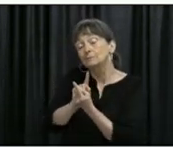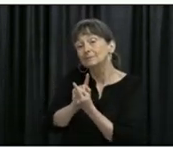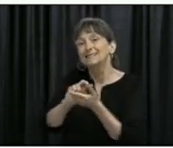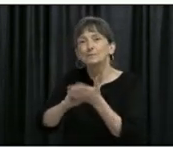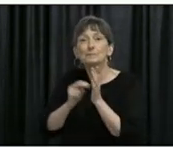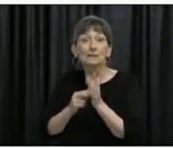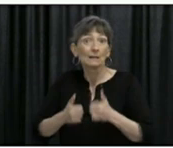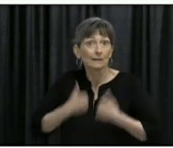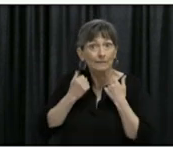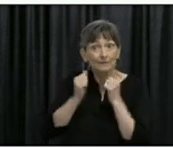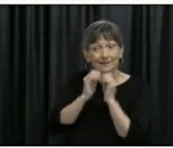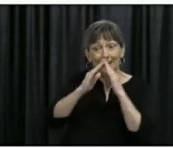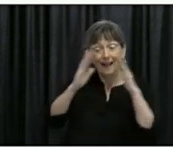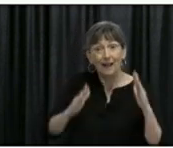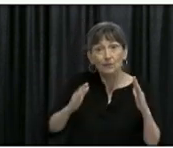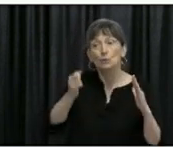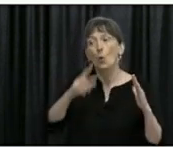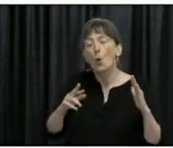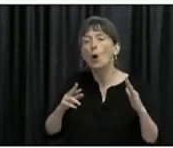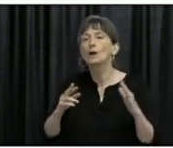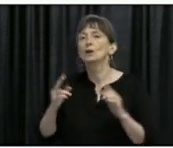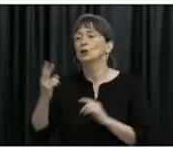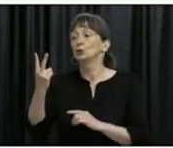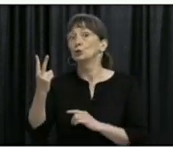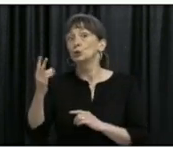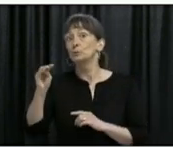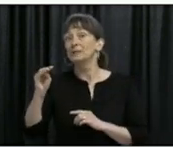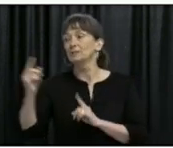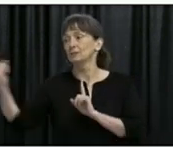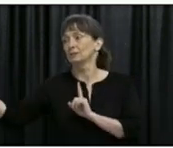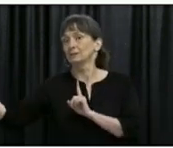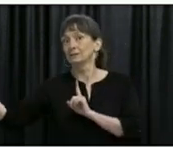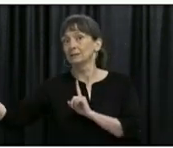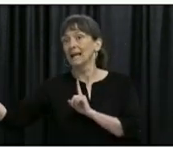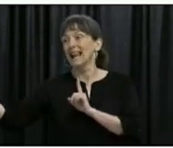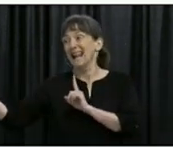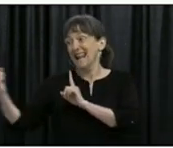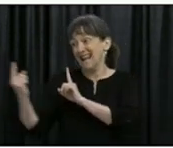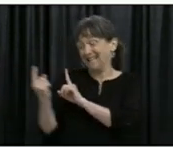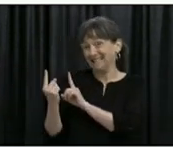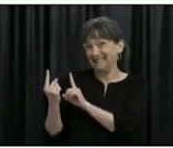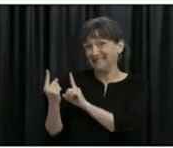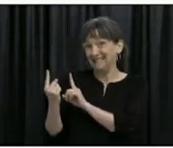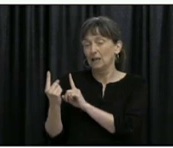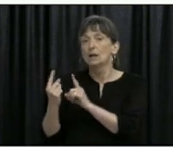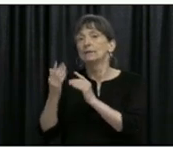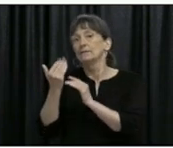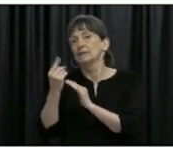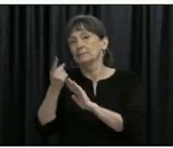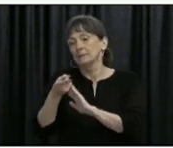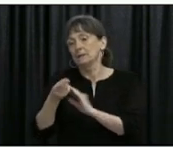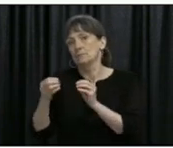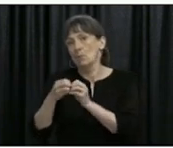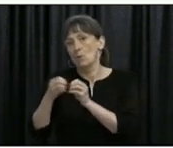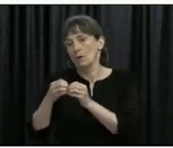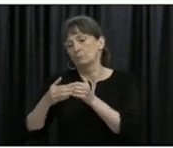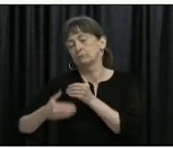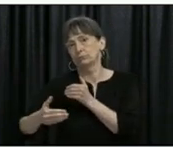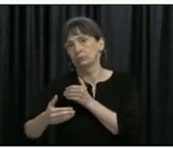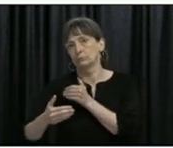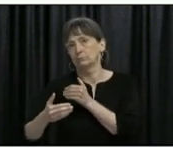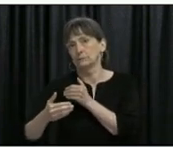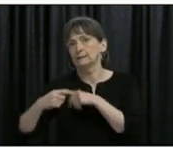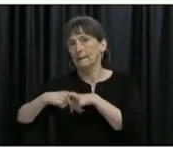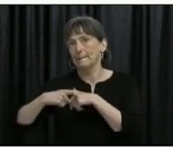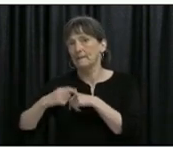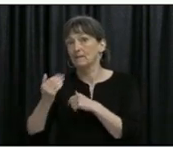closer than two meters to for periods longer than 15 minutes. Expanding your bubble is not about